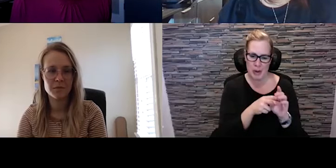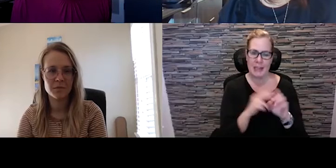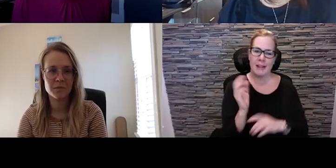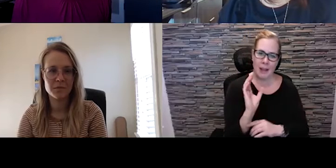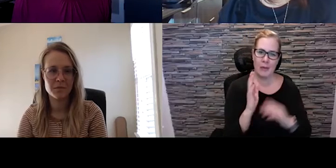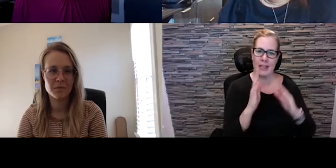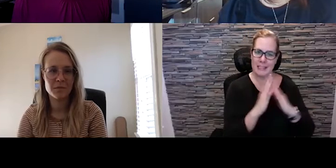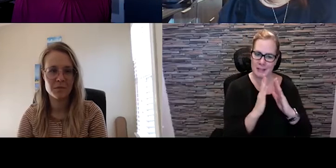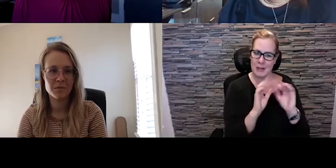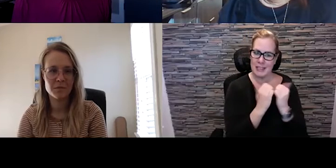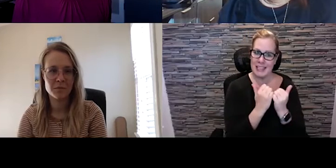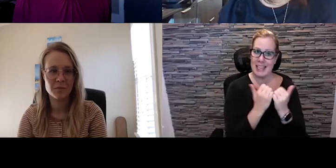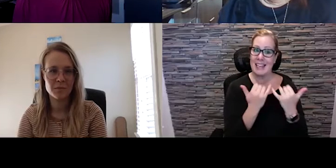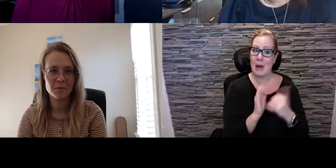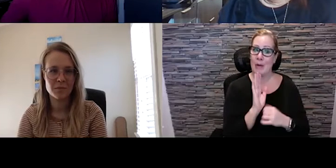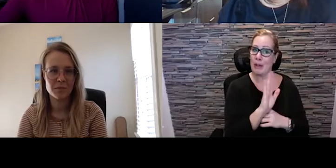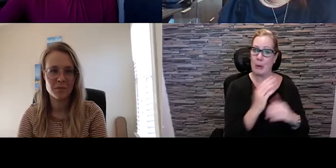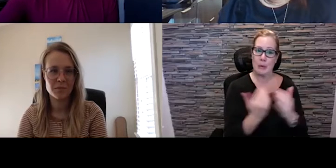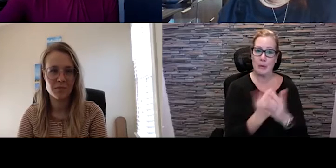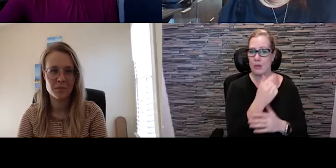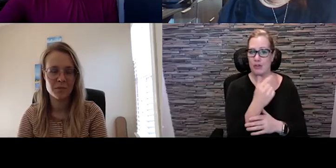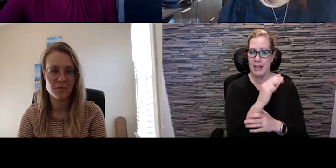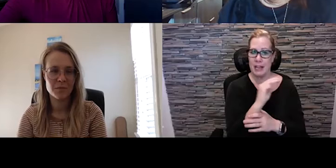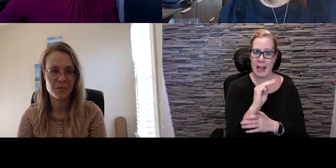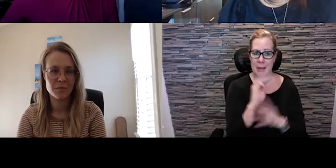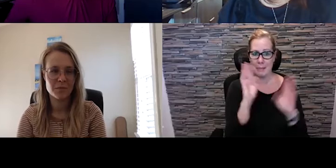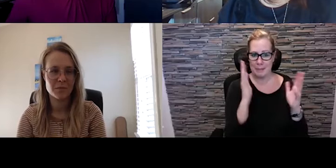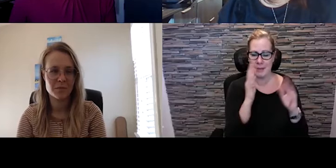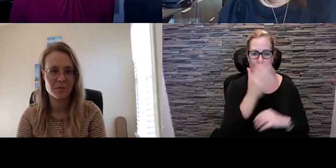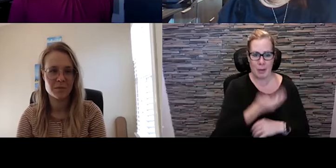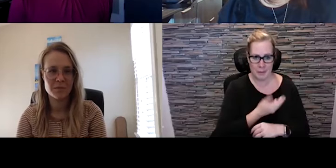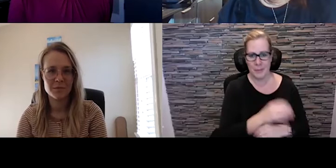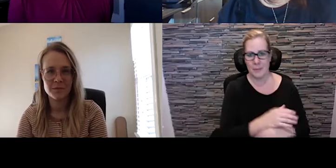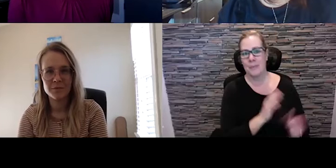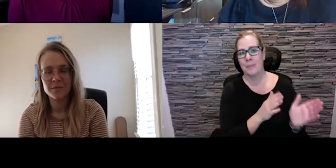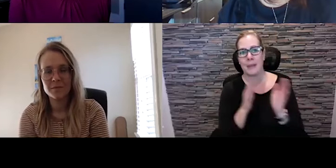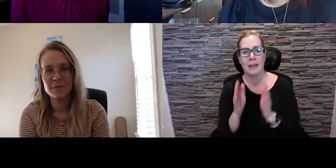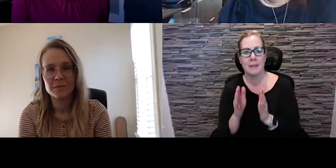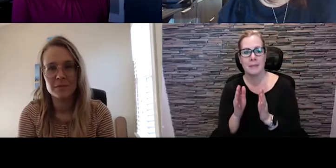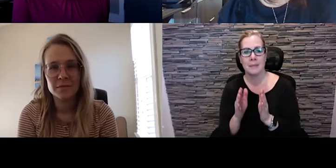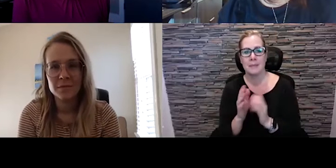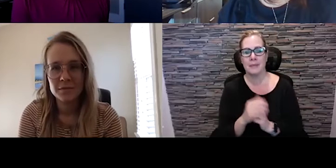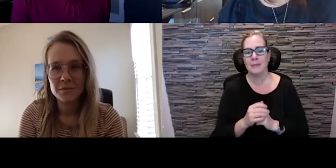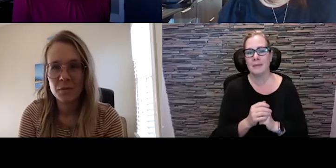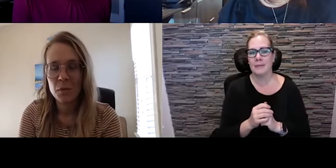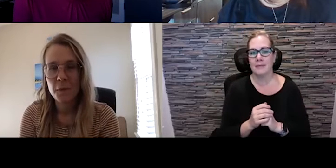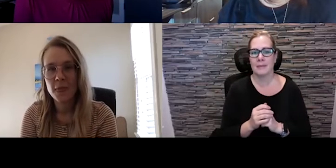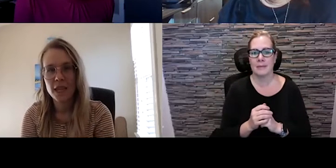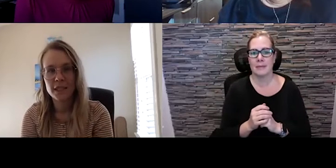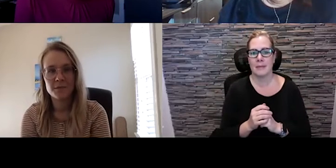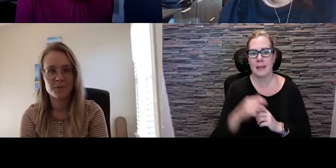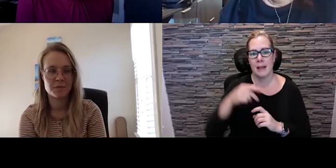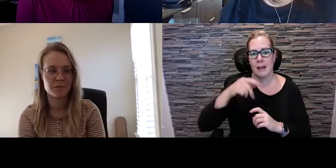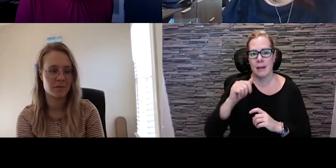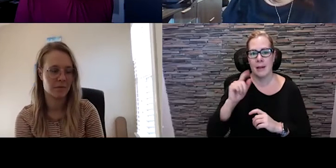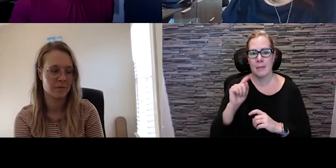as their new general manager. So welcome to Jennifer. The next panelist that we have is